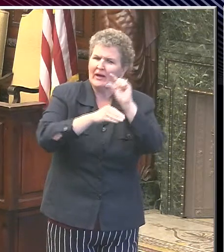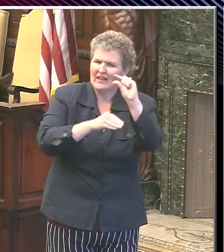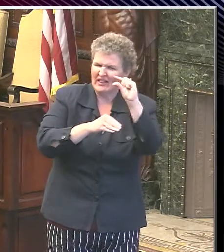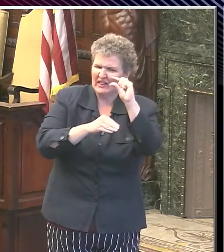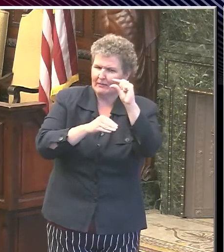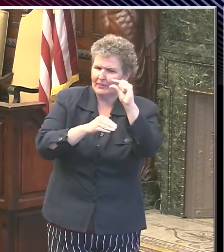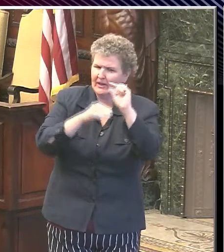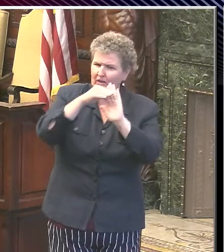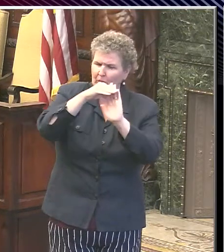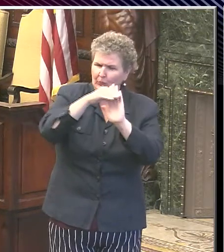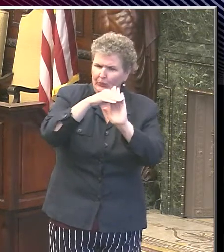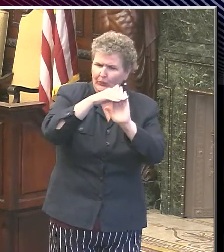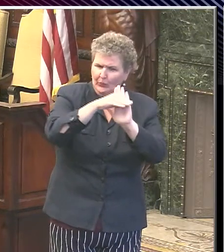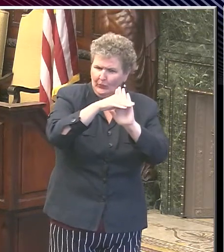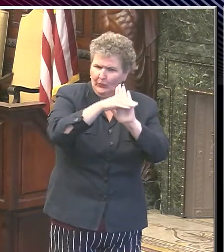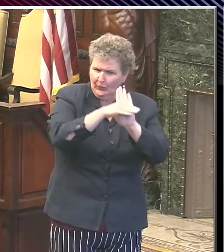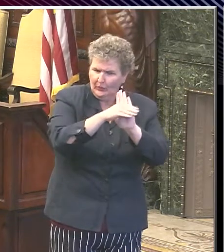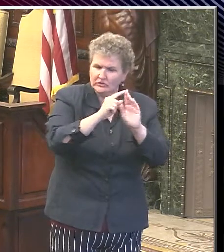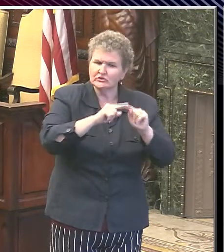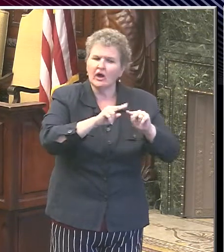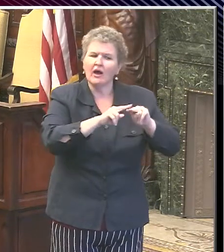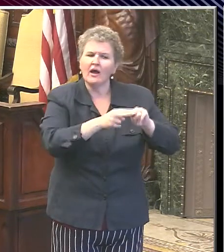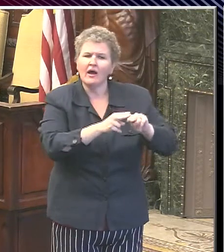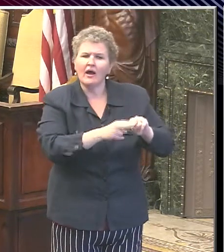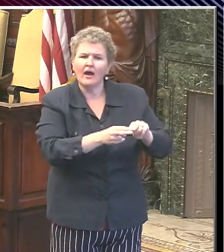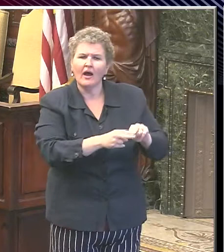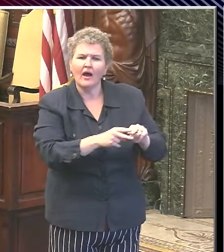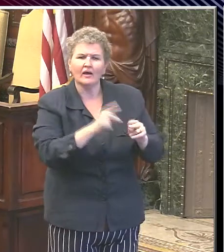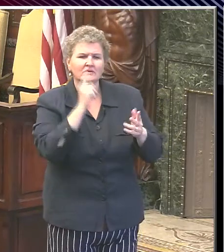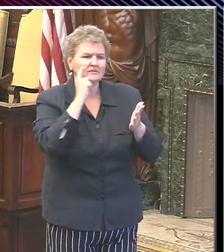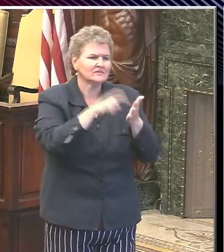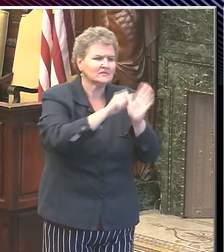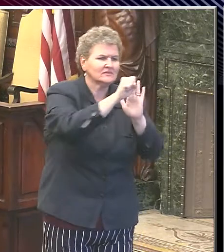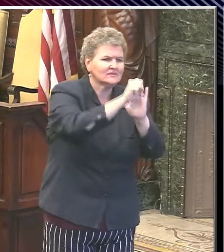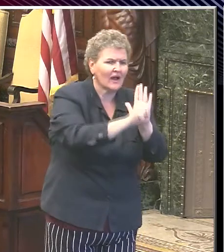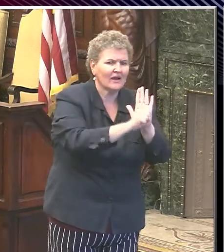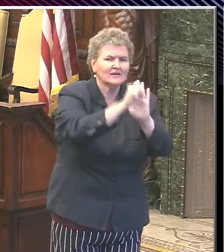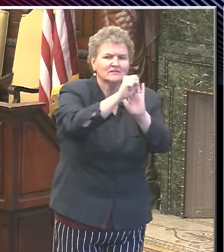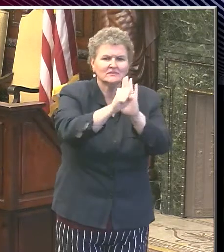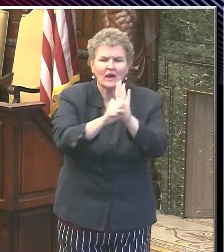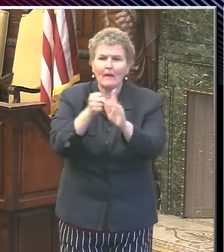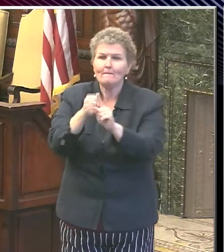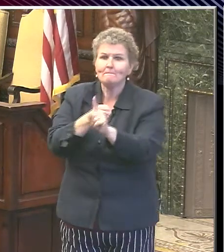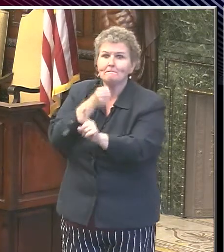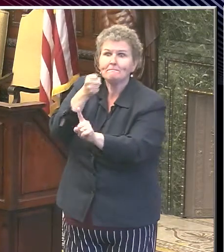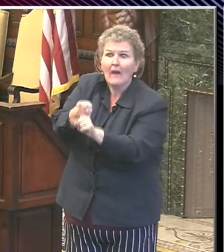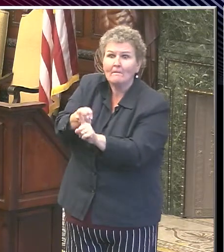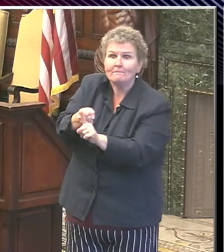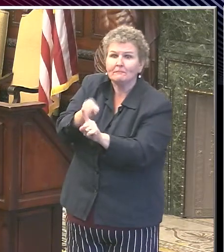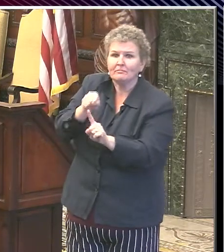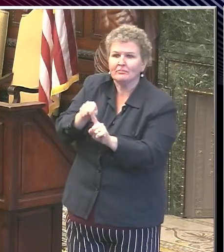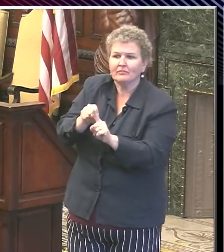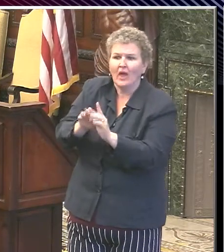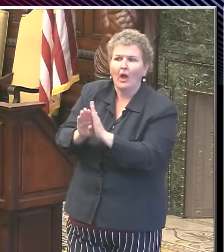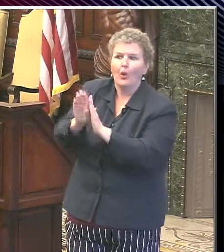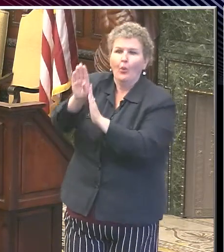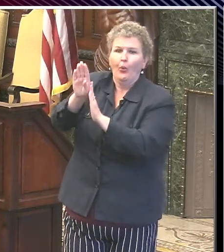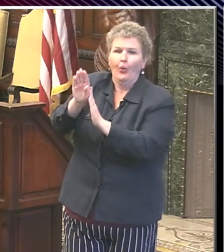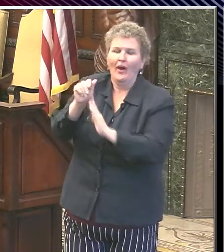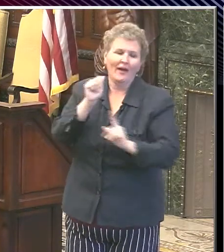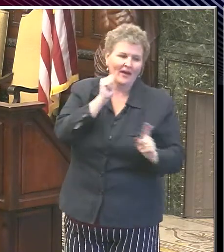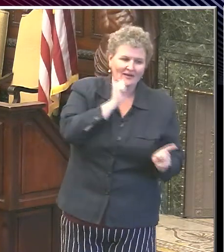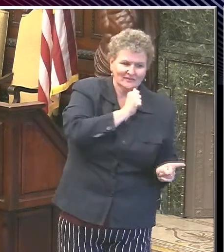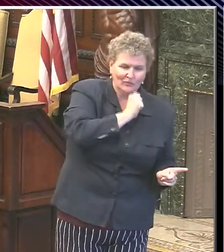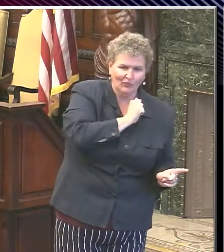are now clearly falling in the states that were the earliest states in the second epidemic wave, specifically Arizona